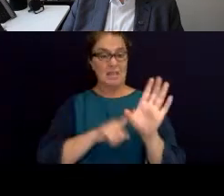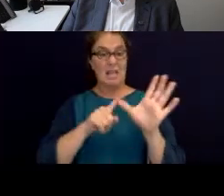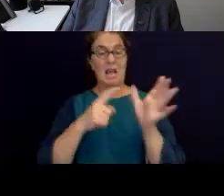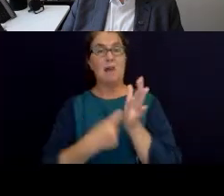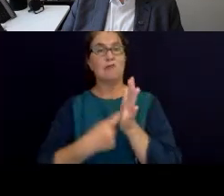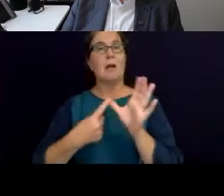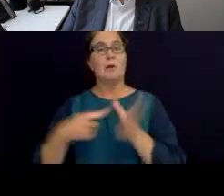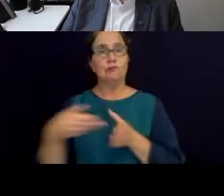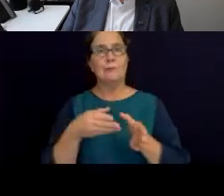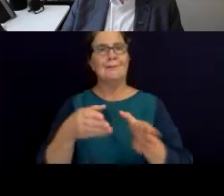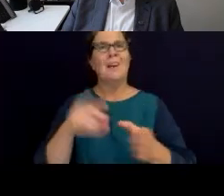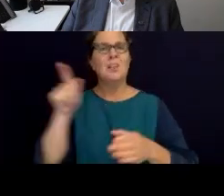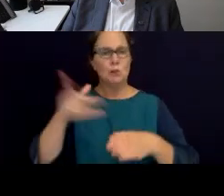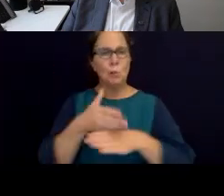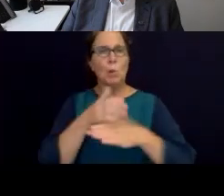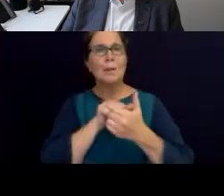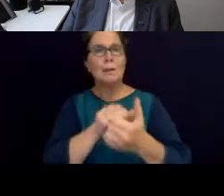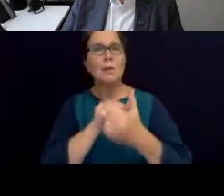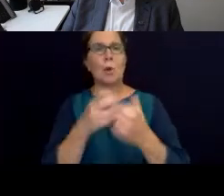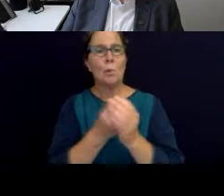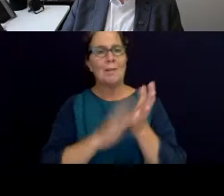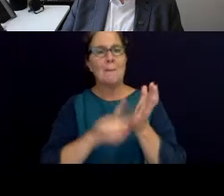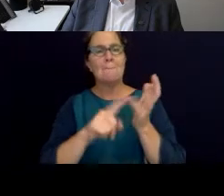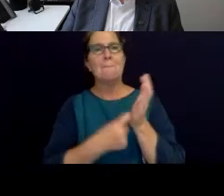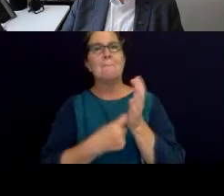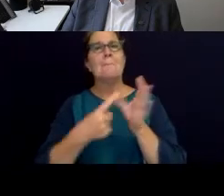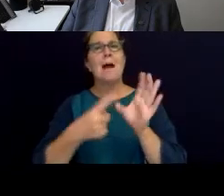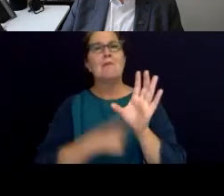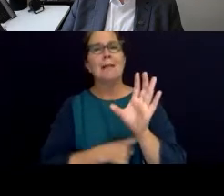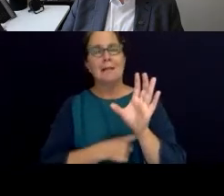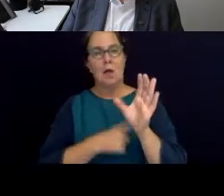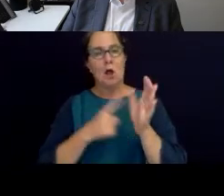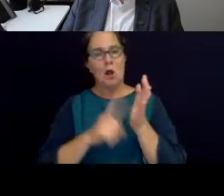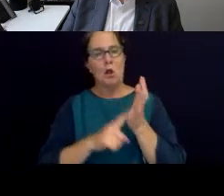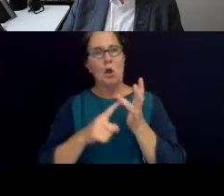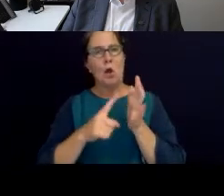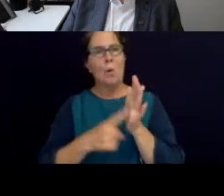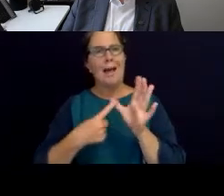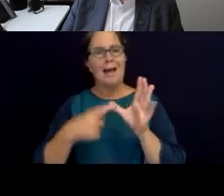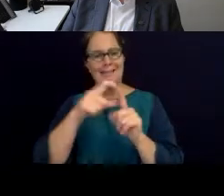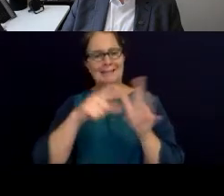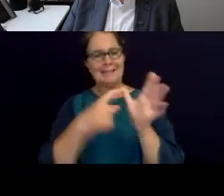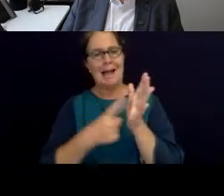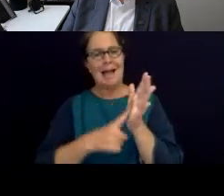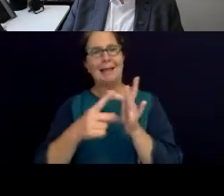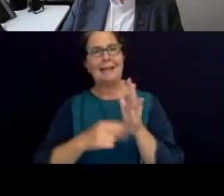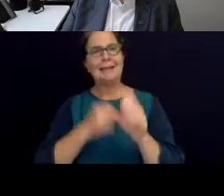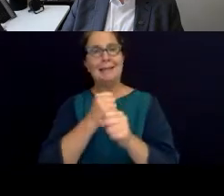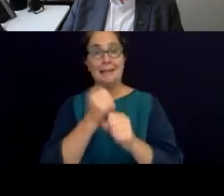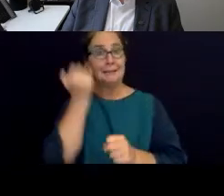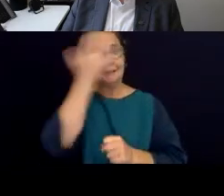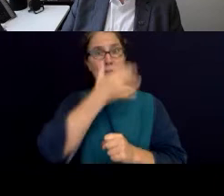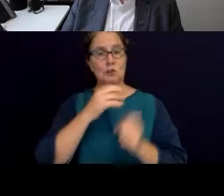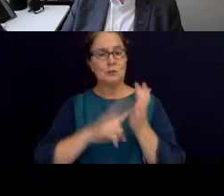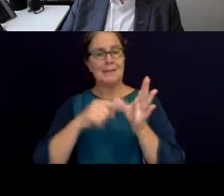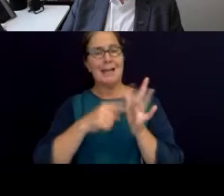partnership with the Murray Lower Darling Rivers Indigenous Nations Group on a project to identify law and